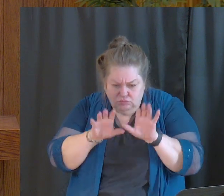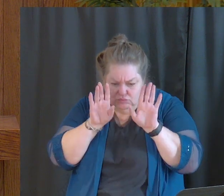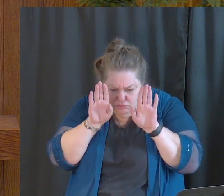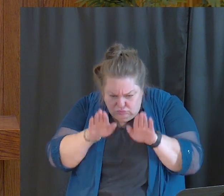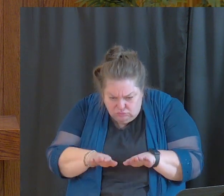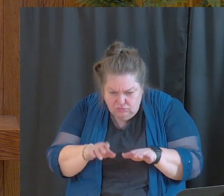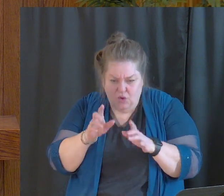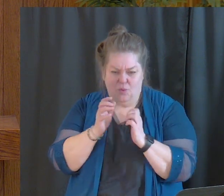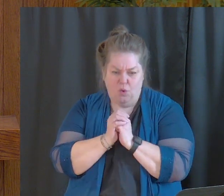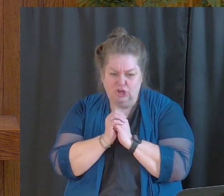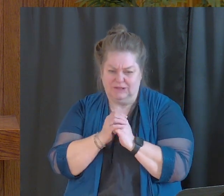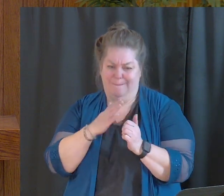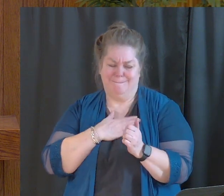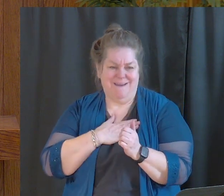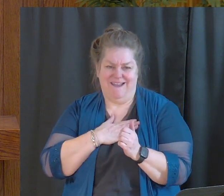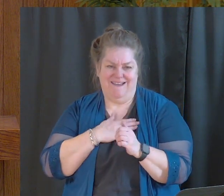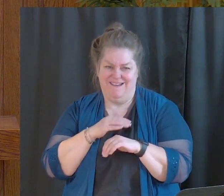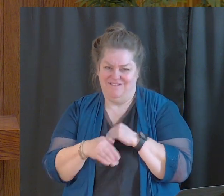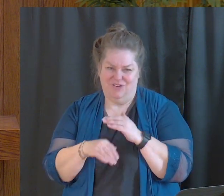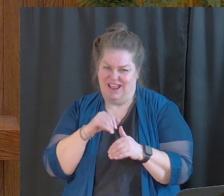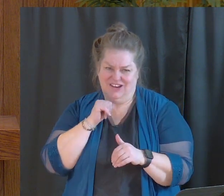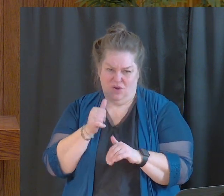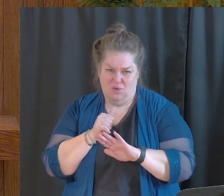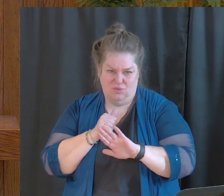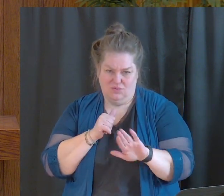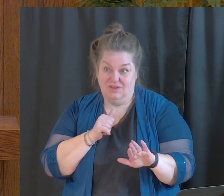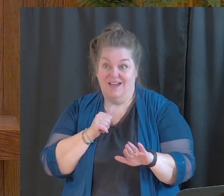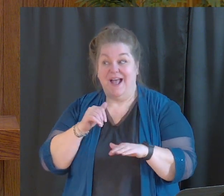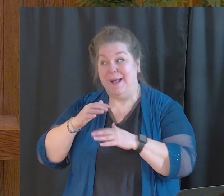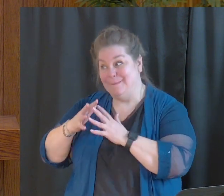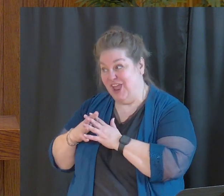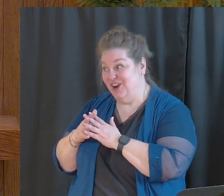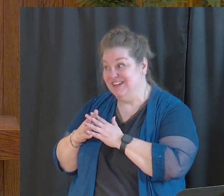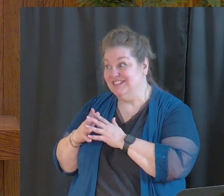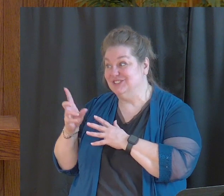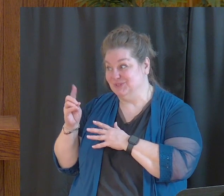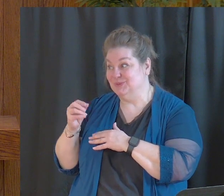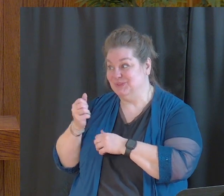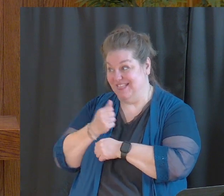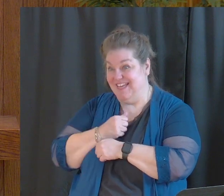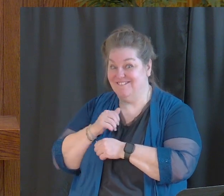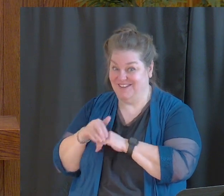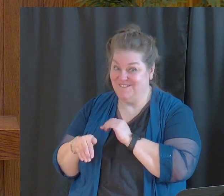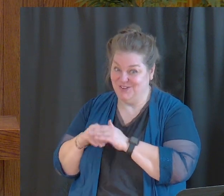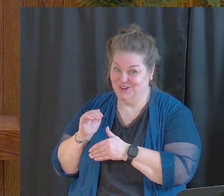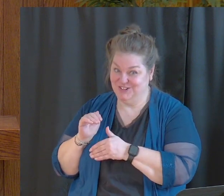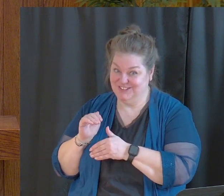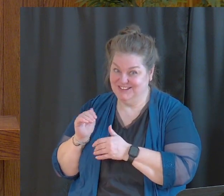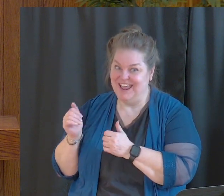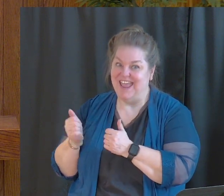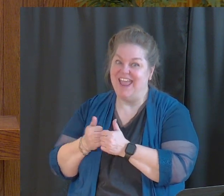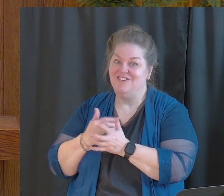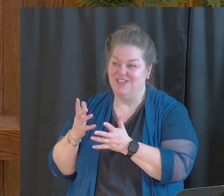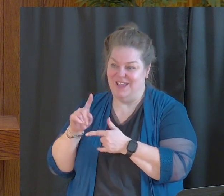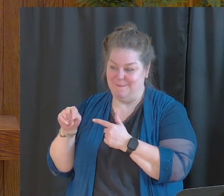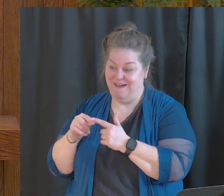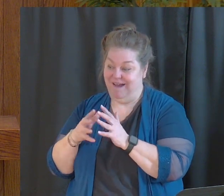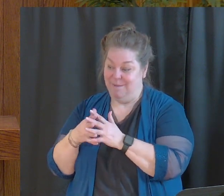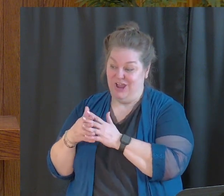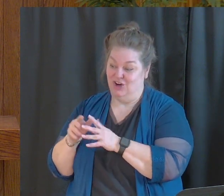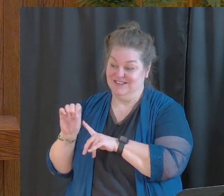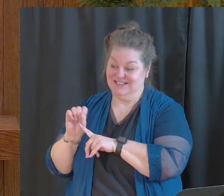I want you to think about this. Americans, we love comfort, right? Everything about the American society